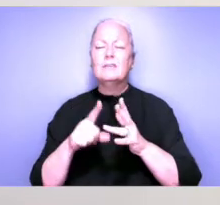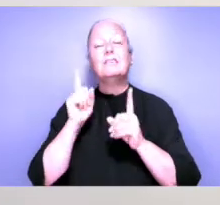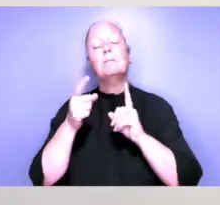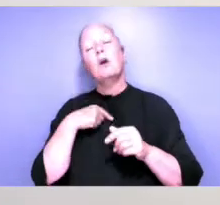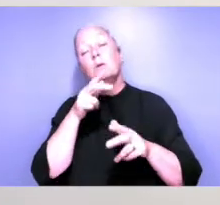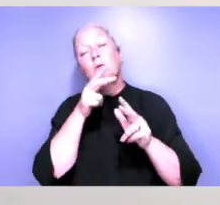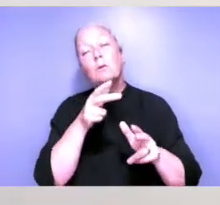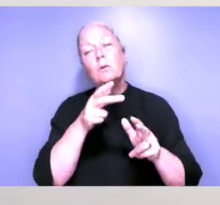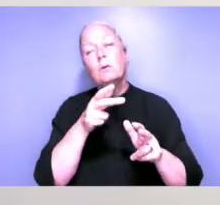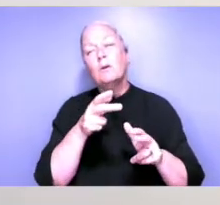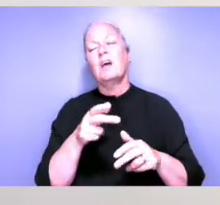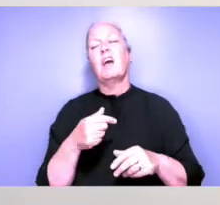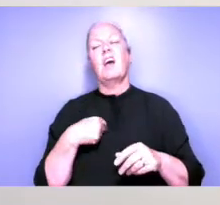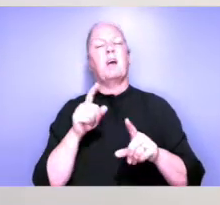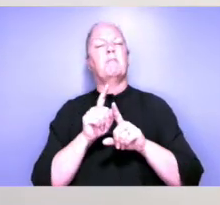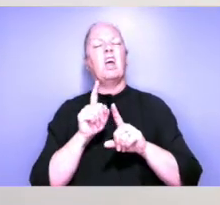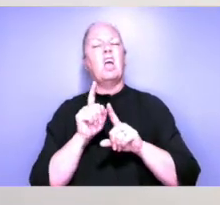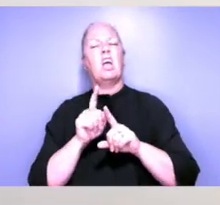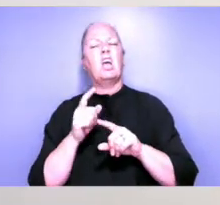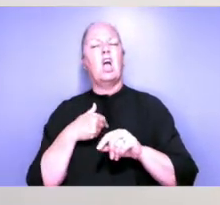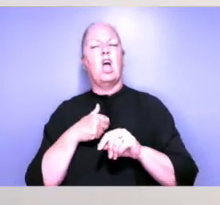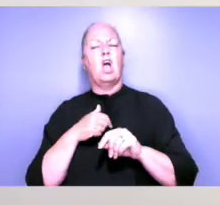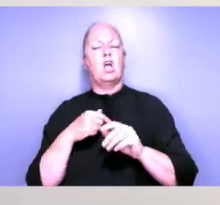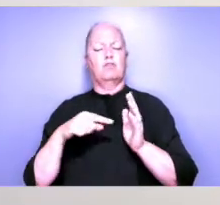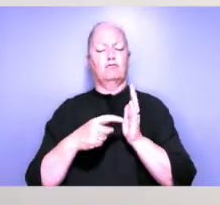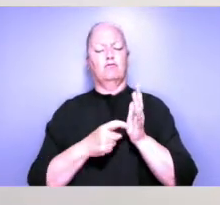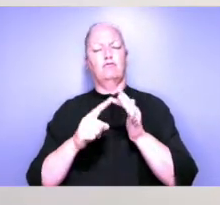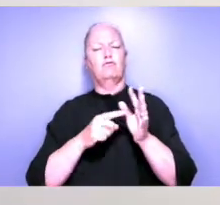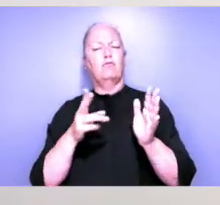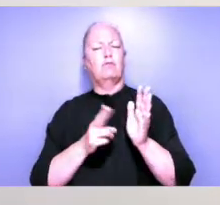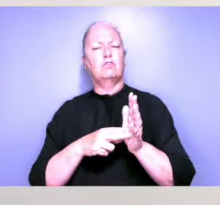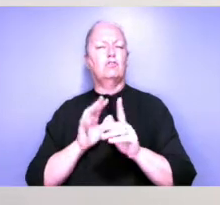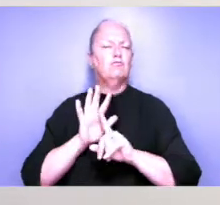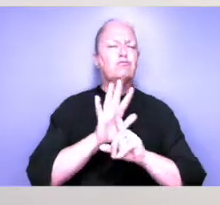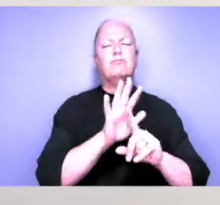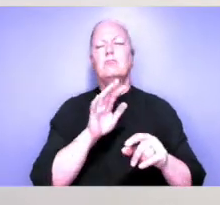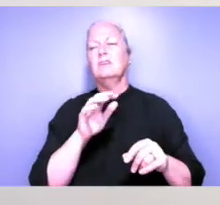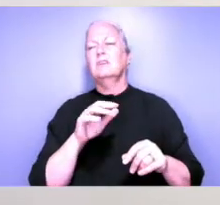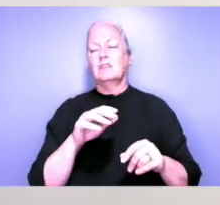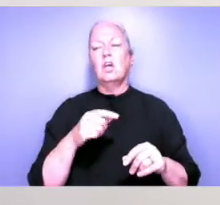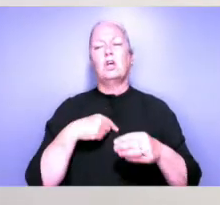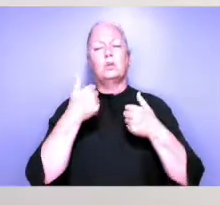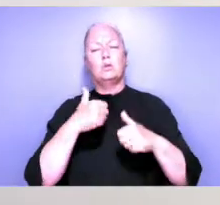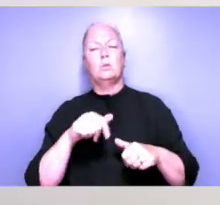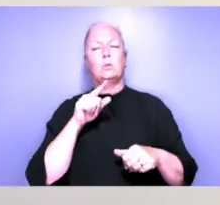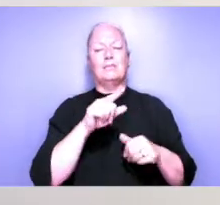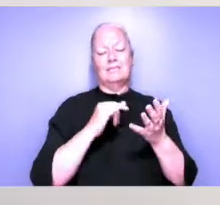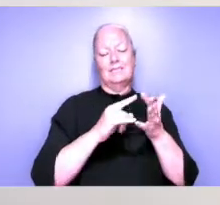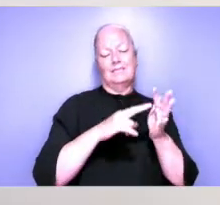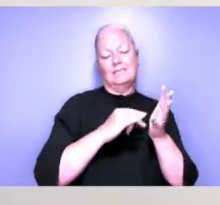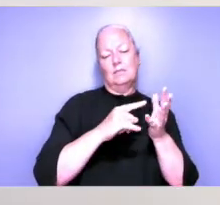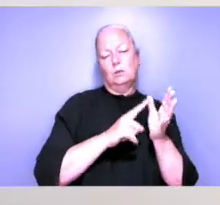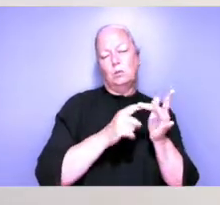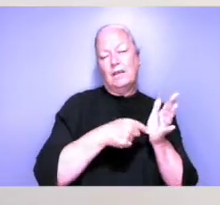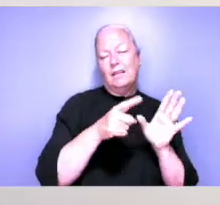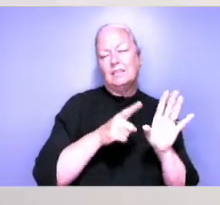I joke about being like a Trojan horse using, you know, sensuality and sexuality or